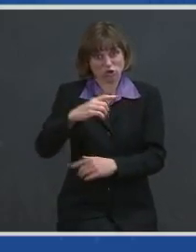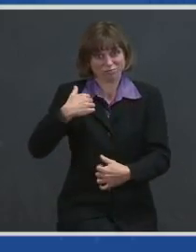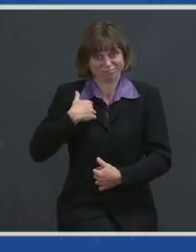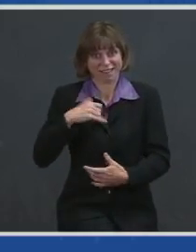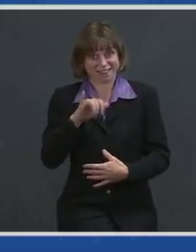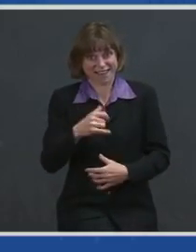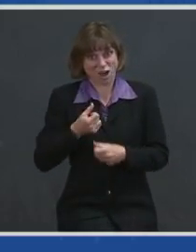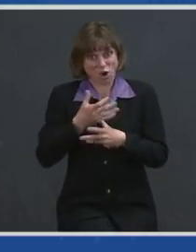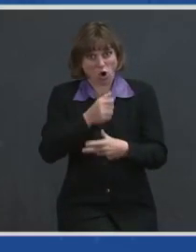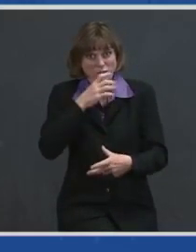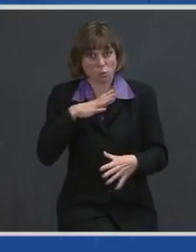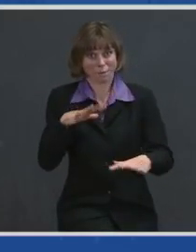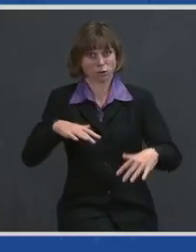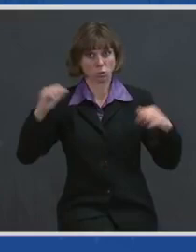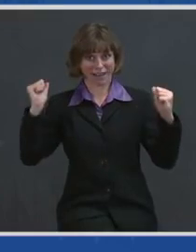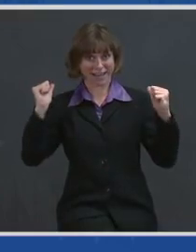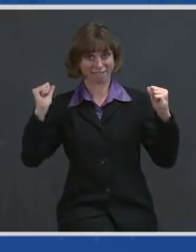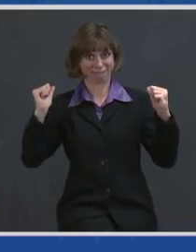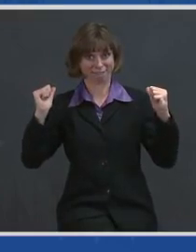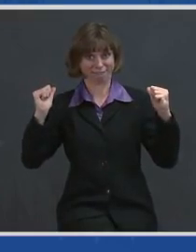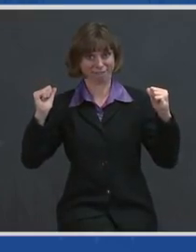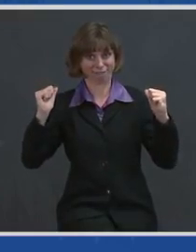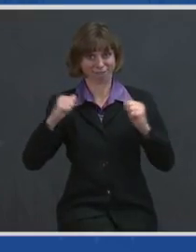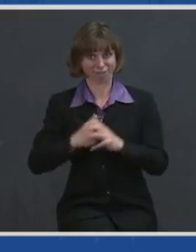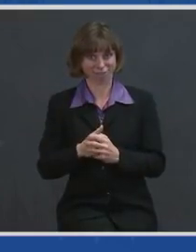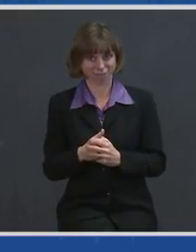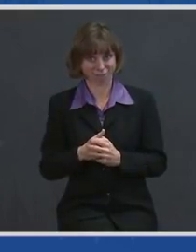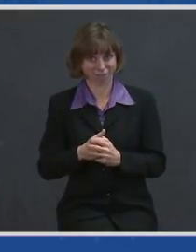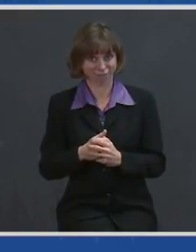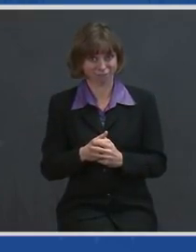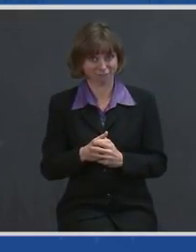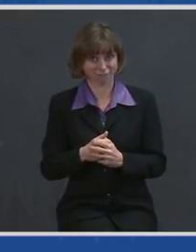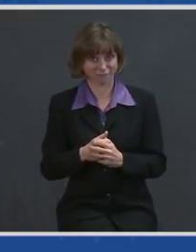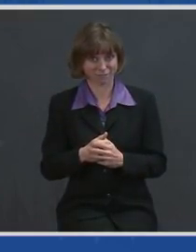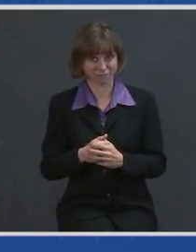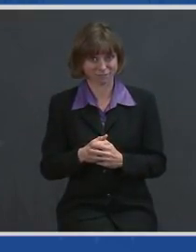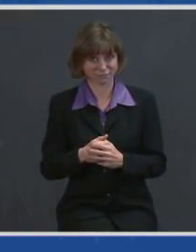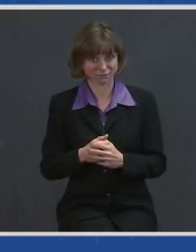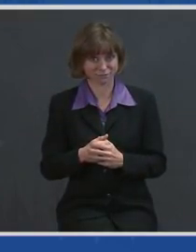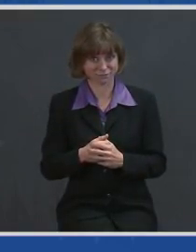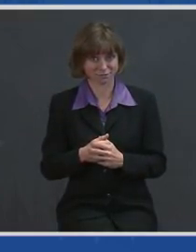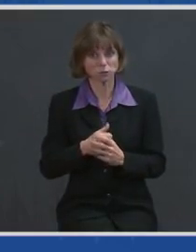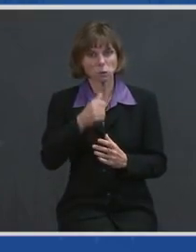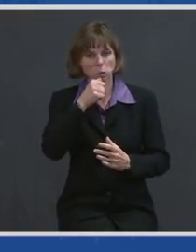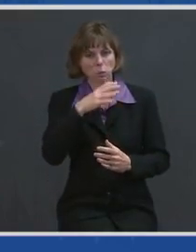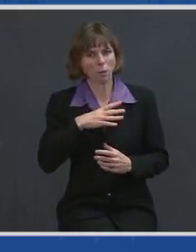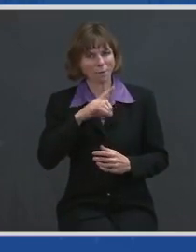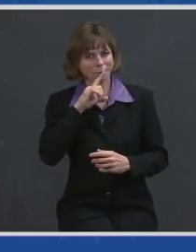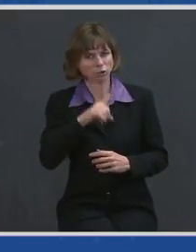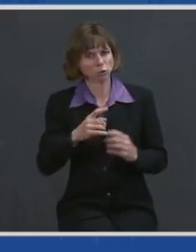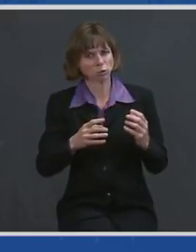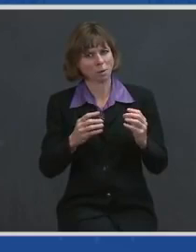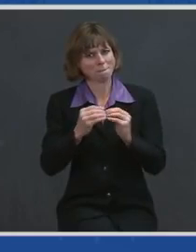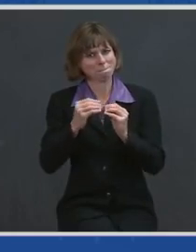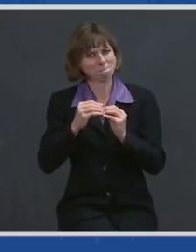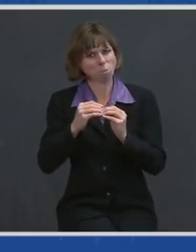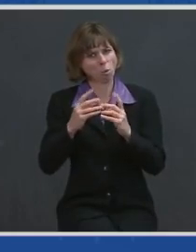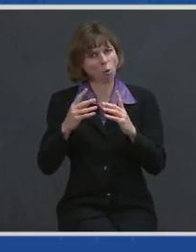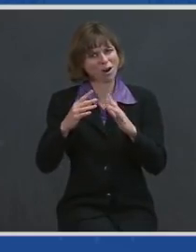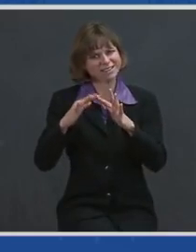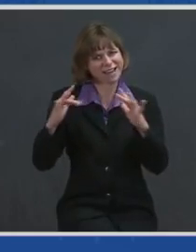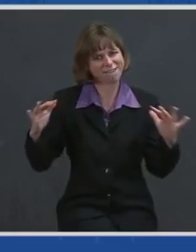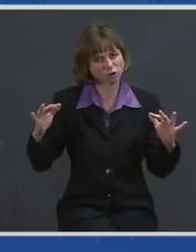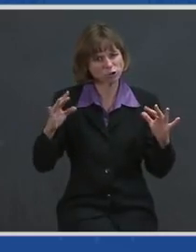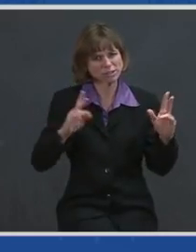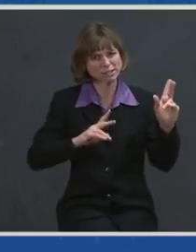women to leave the military. That women are making sure more diverse candidates are considering being